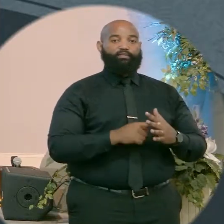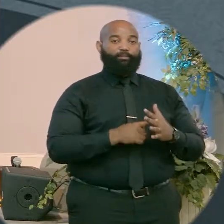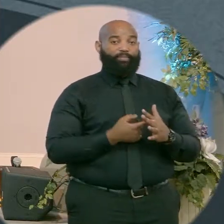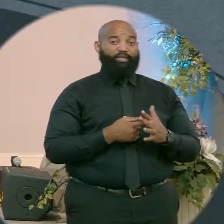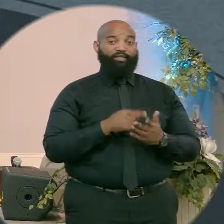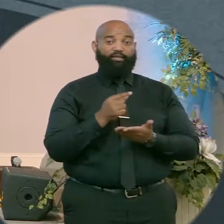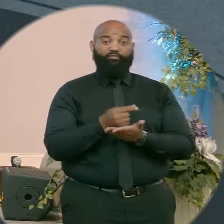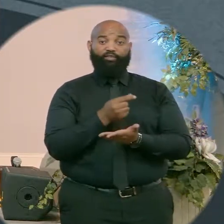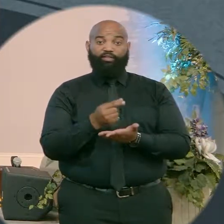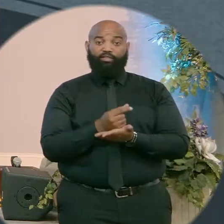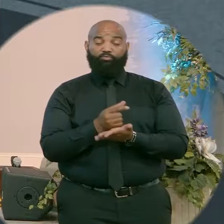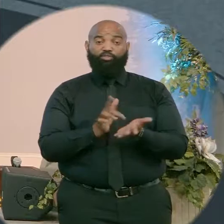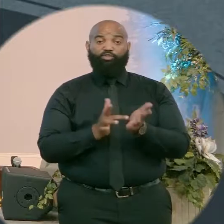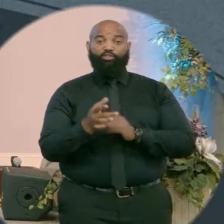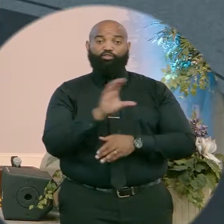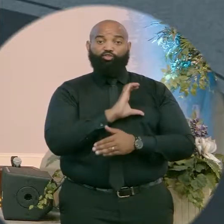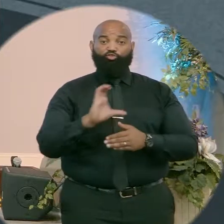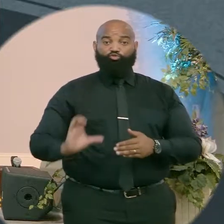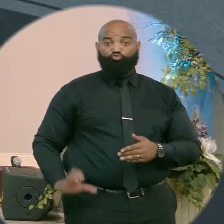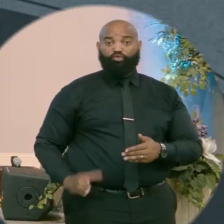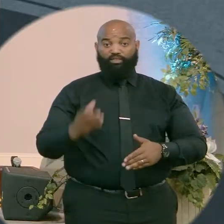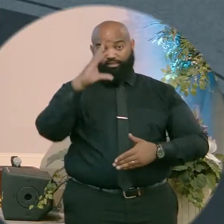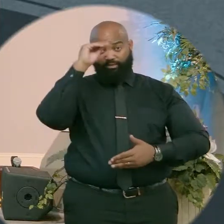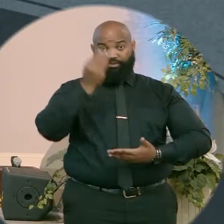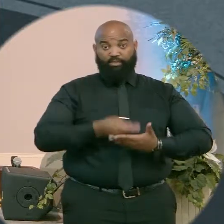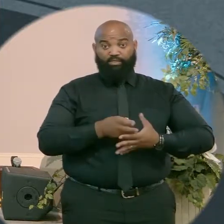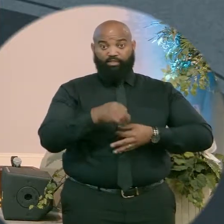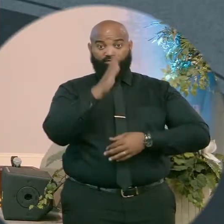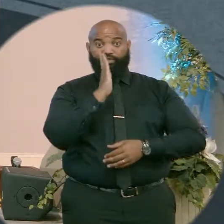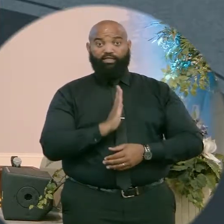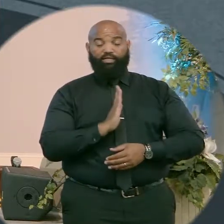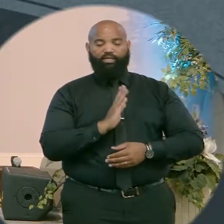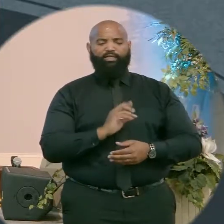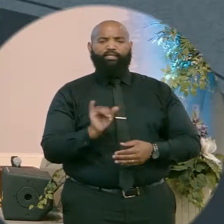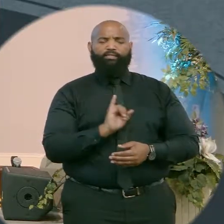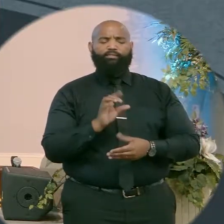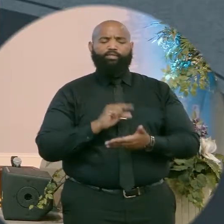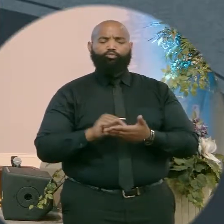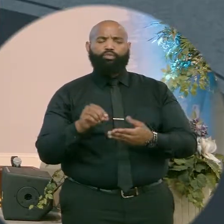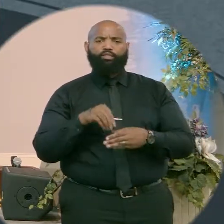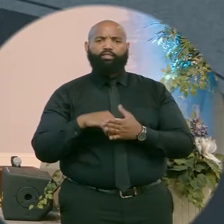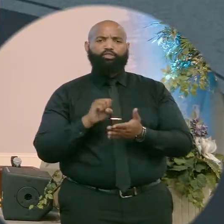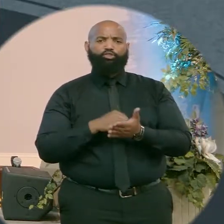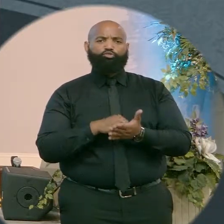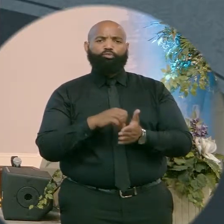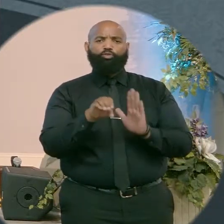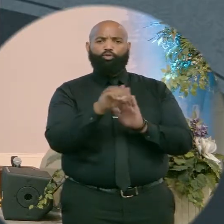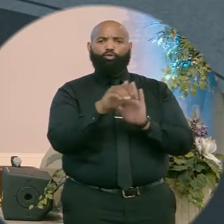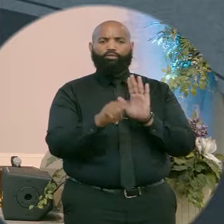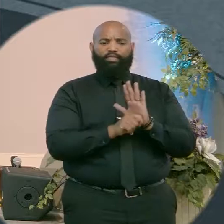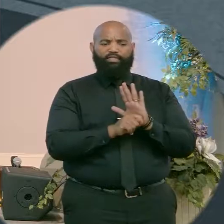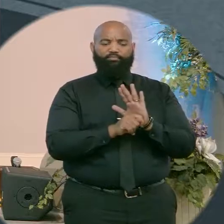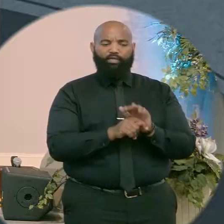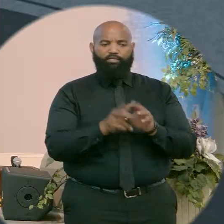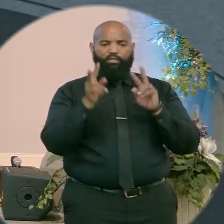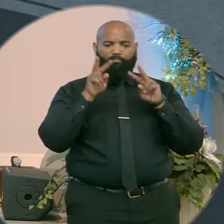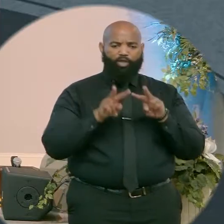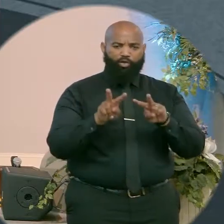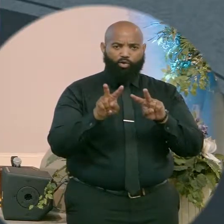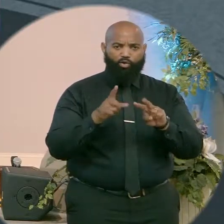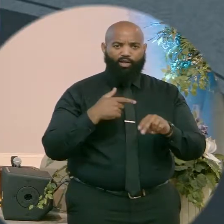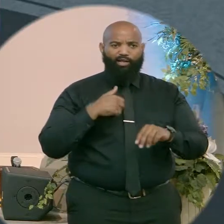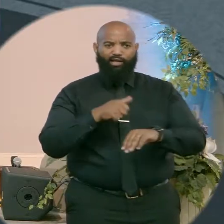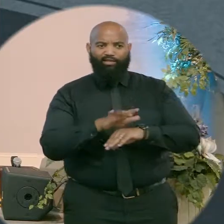the gospel of Jesus Christ, the son of God, as it is written in Isaiah, the prophet, behold, I send my messenger